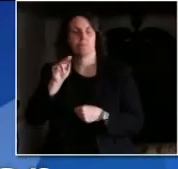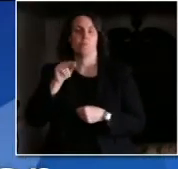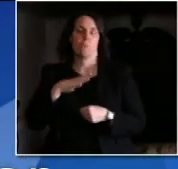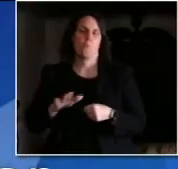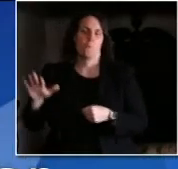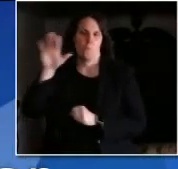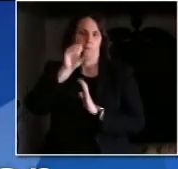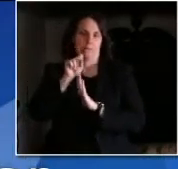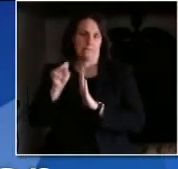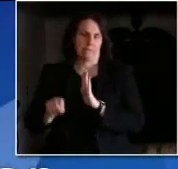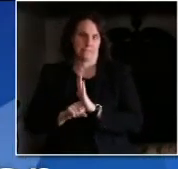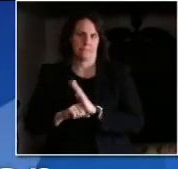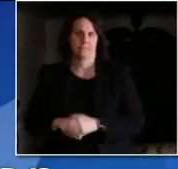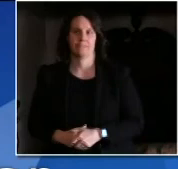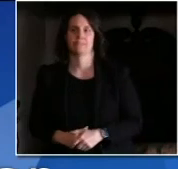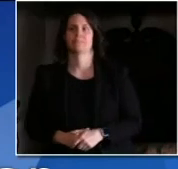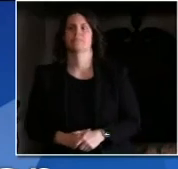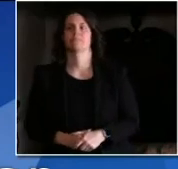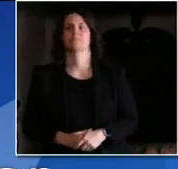Casey